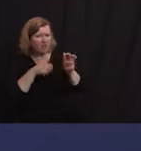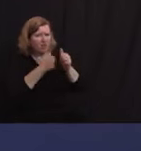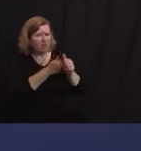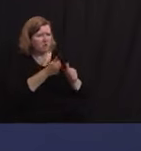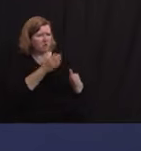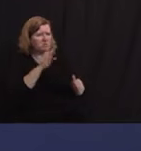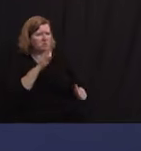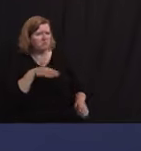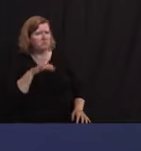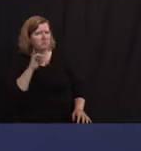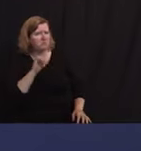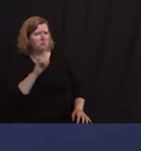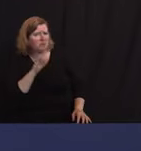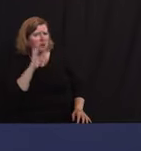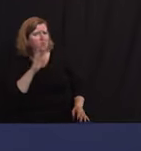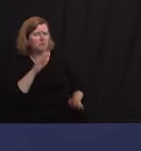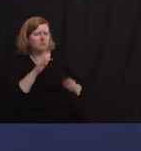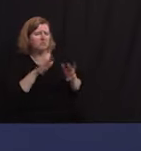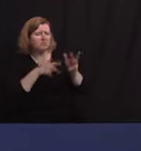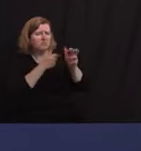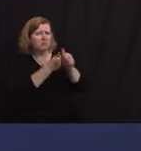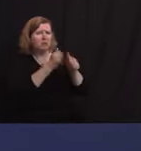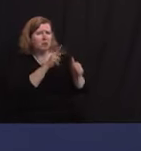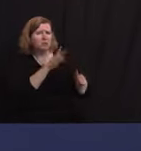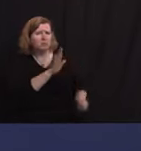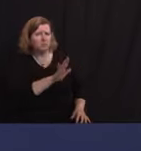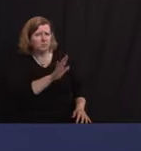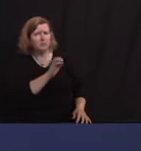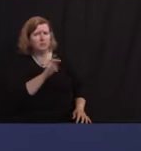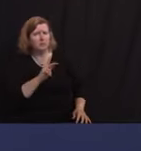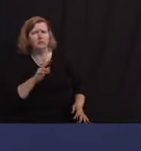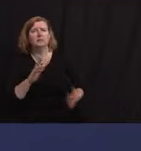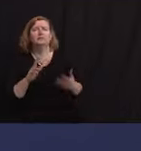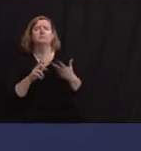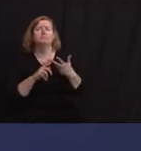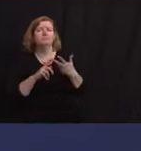And as I've said this many times before, and I'll leave out all the editorializing,